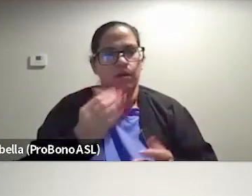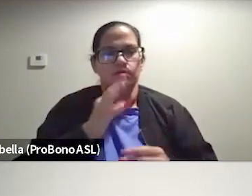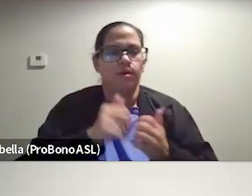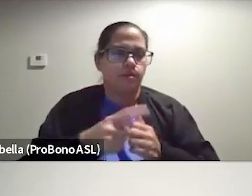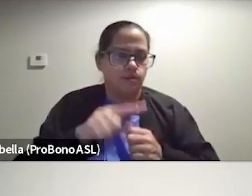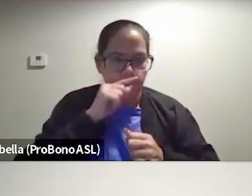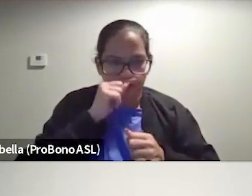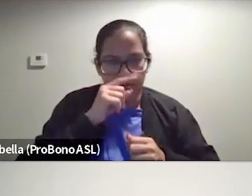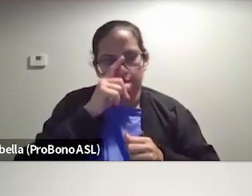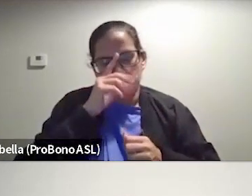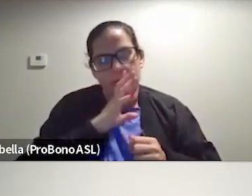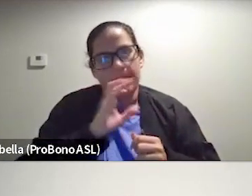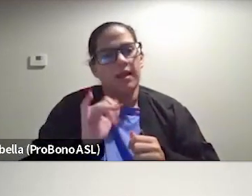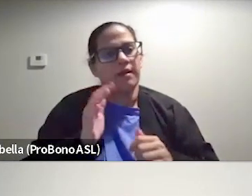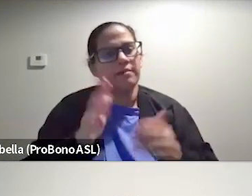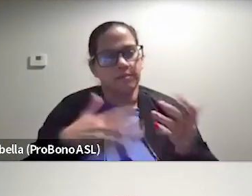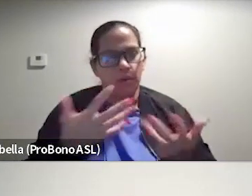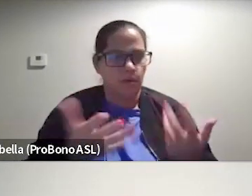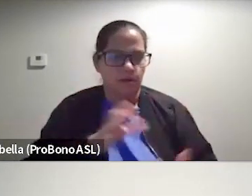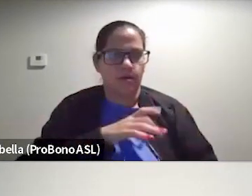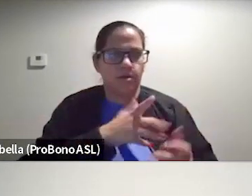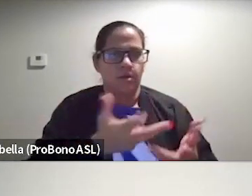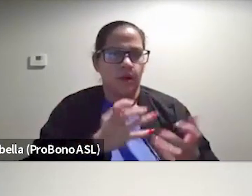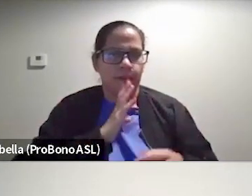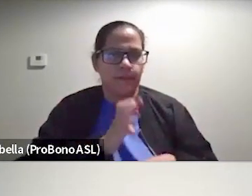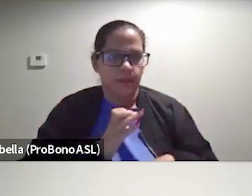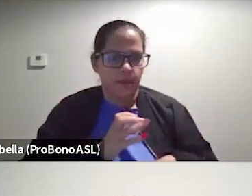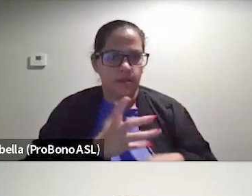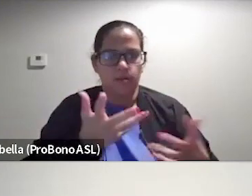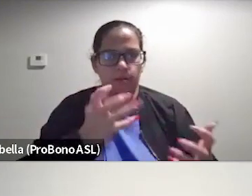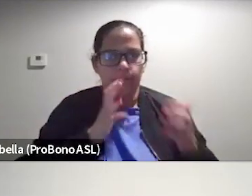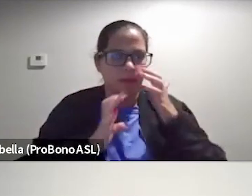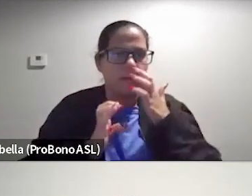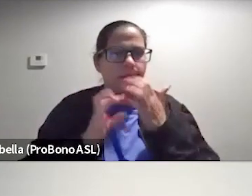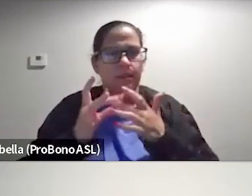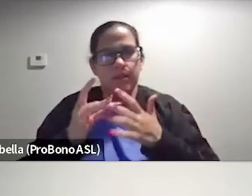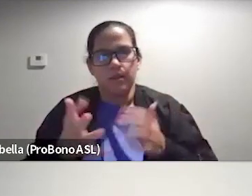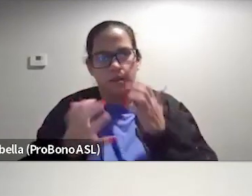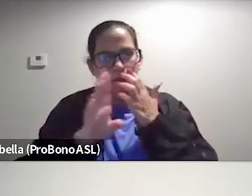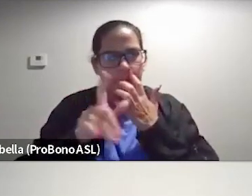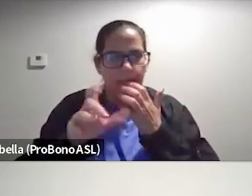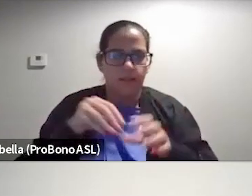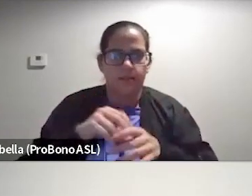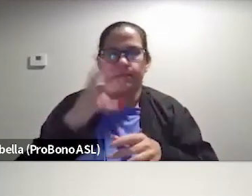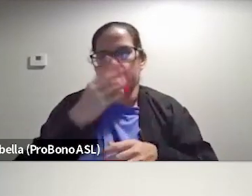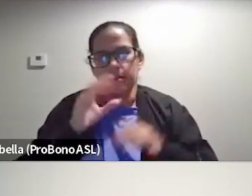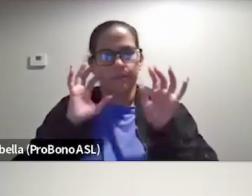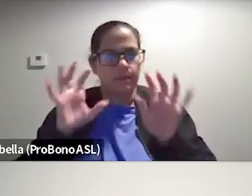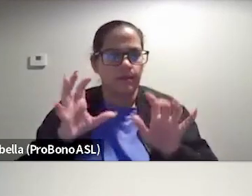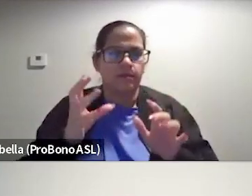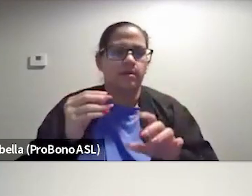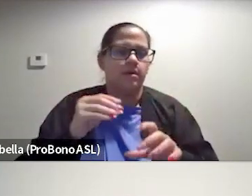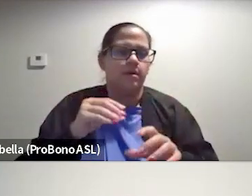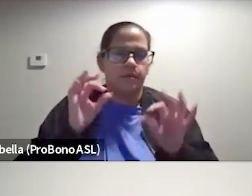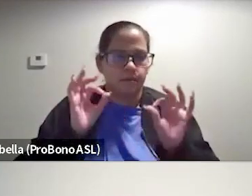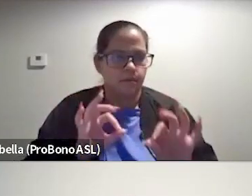kids and also being like, Hey, what character do you want to be? Do you want to be the lead? Do you want to be Belle and beauty and the beast and not Mrs. Potts